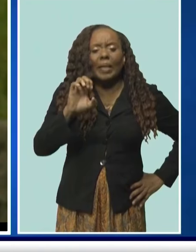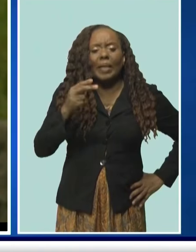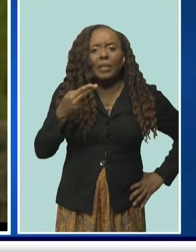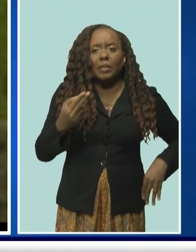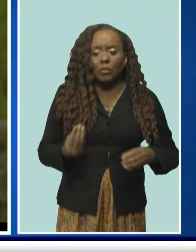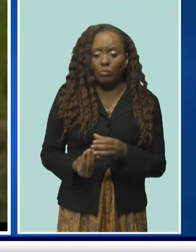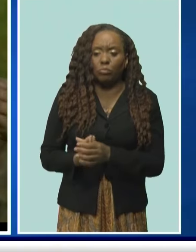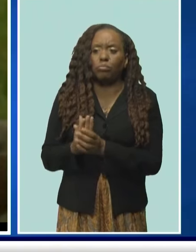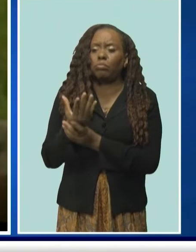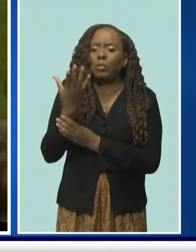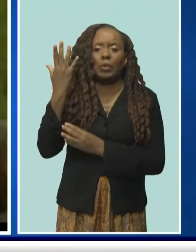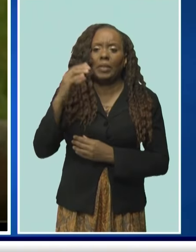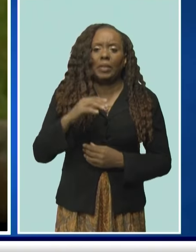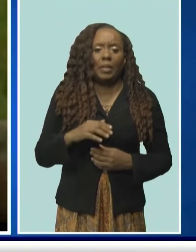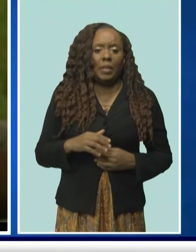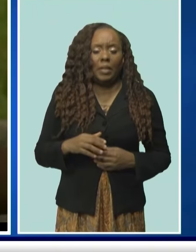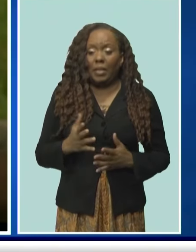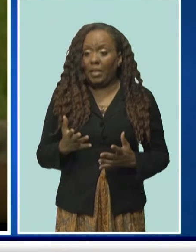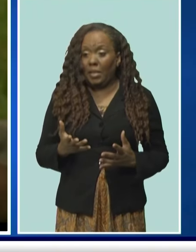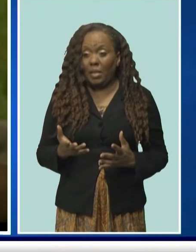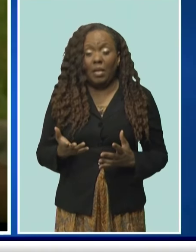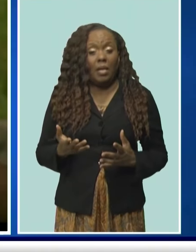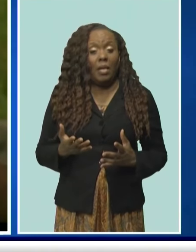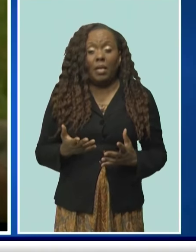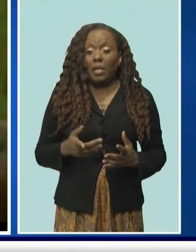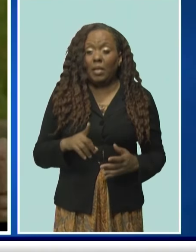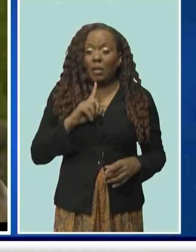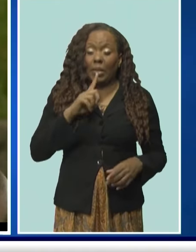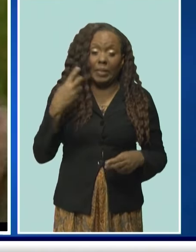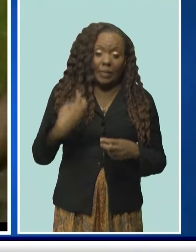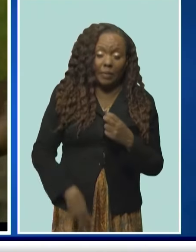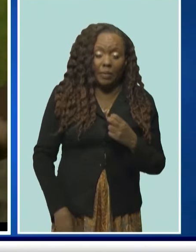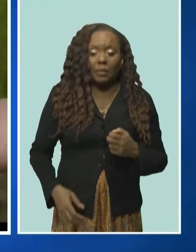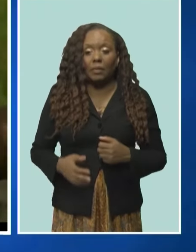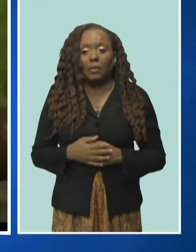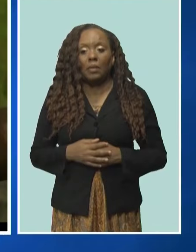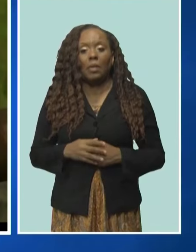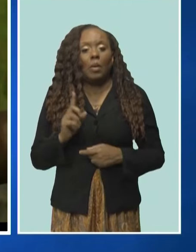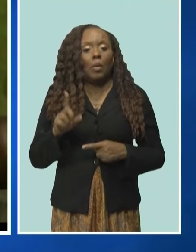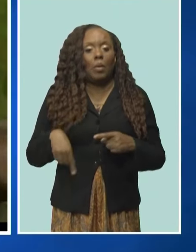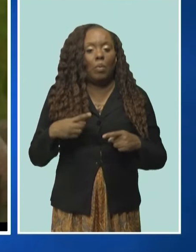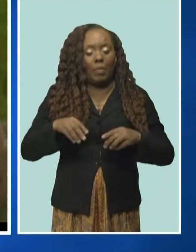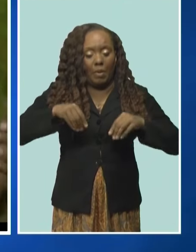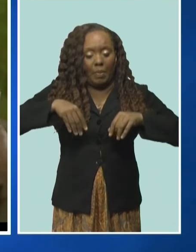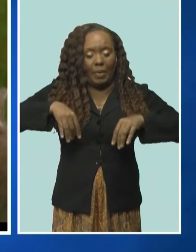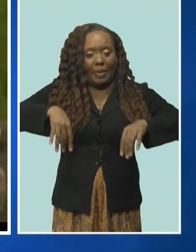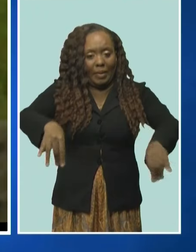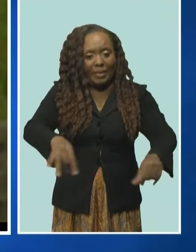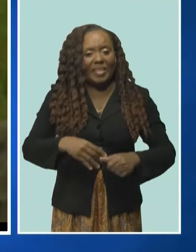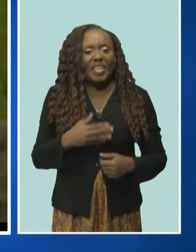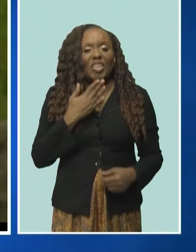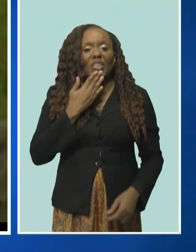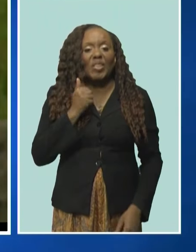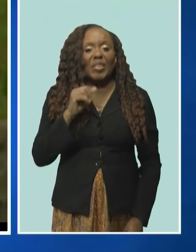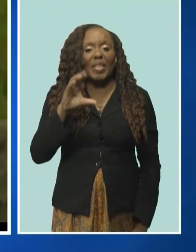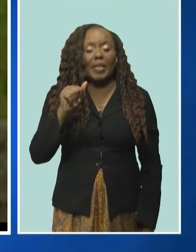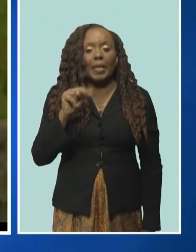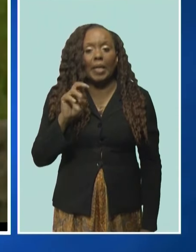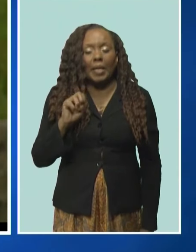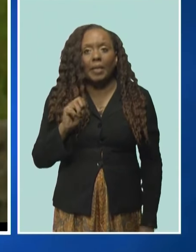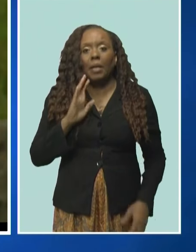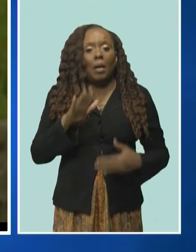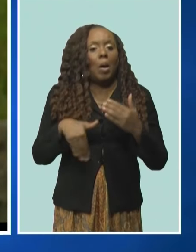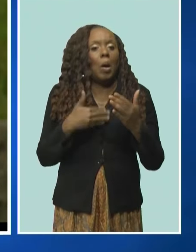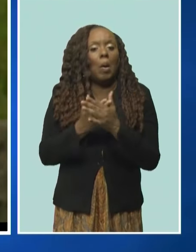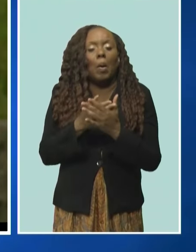all, during harvesting of sugarcane, the seeds are scattered. When the seeds are scattered, they stay